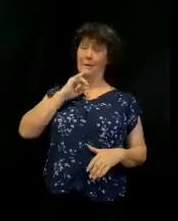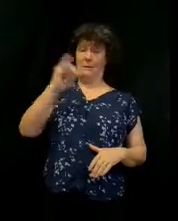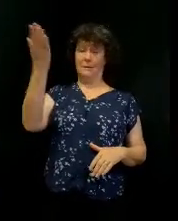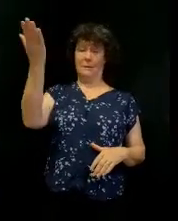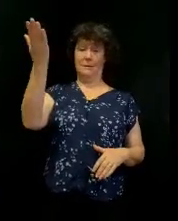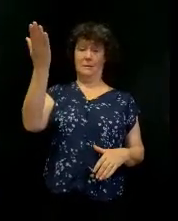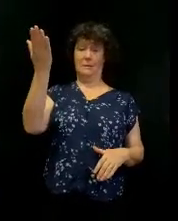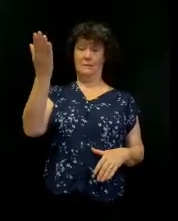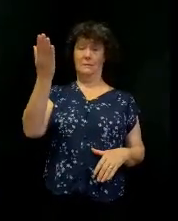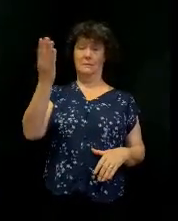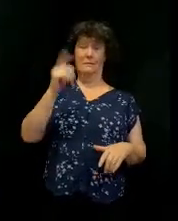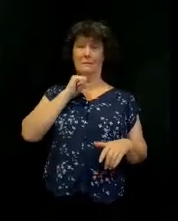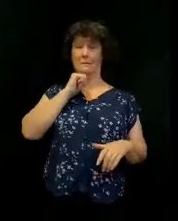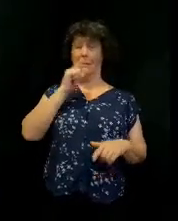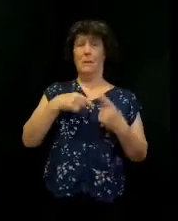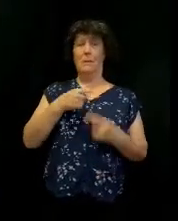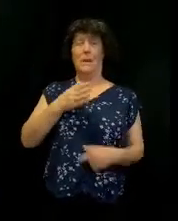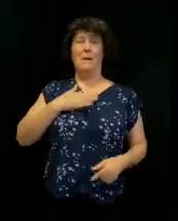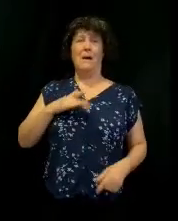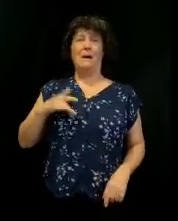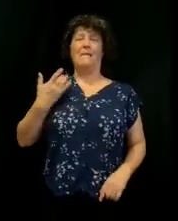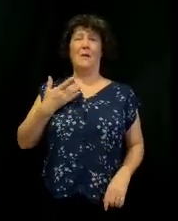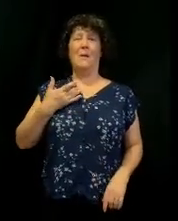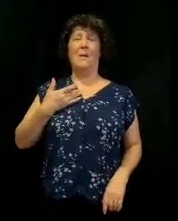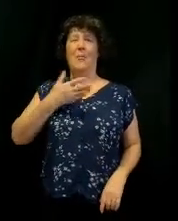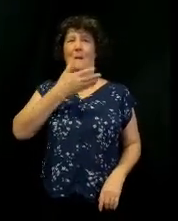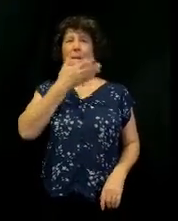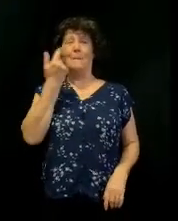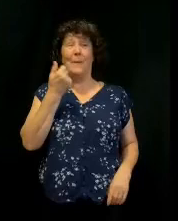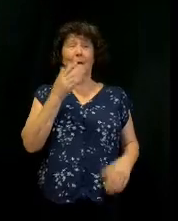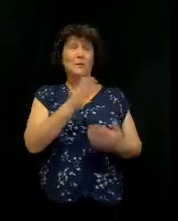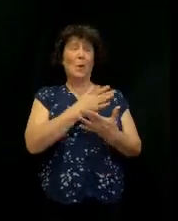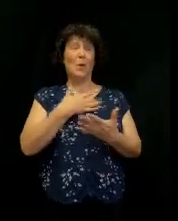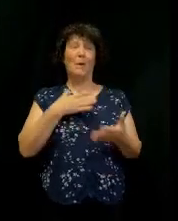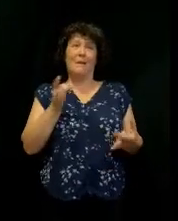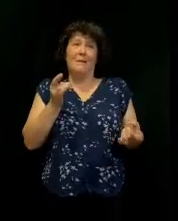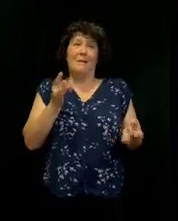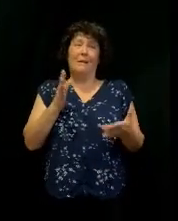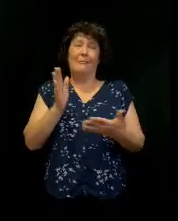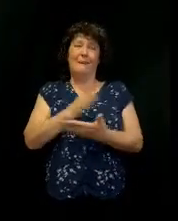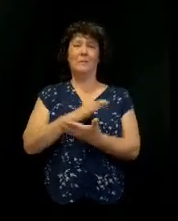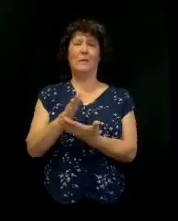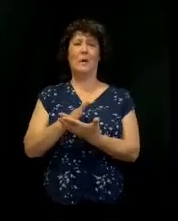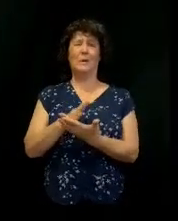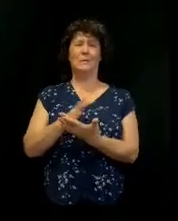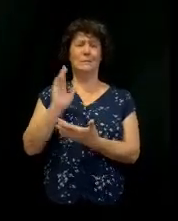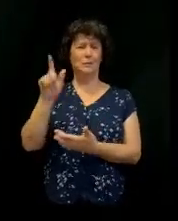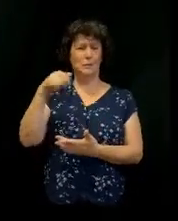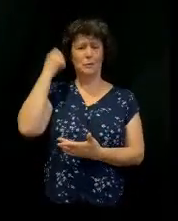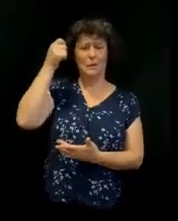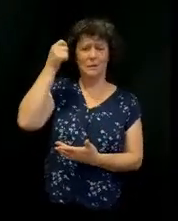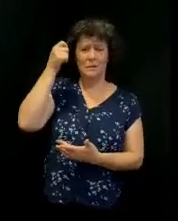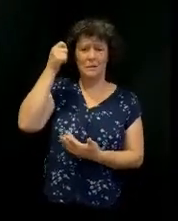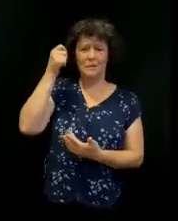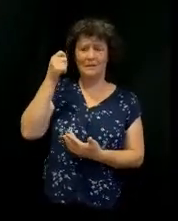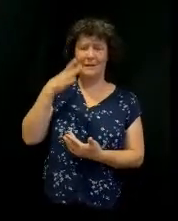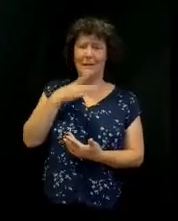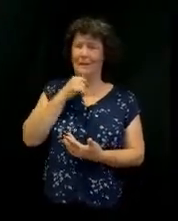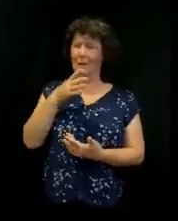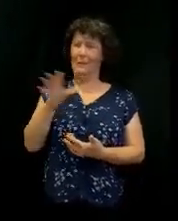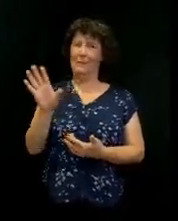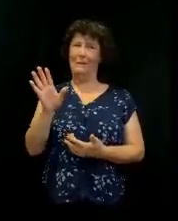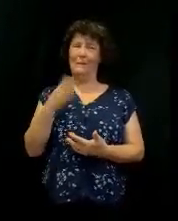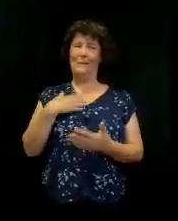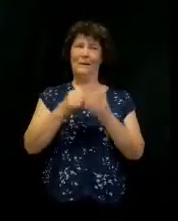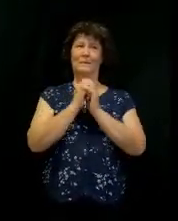It's not whether I feel like it or it's the best song or I don't like that song. How crazy is that? Well, I really don't like that song. That's the one I